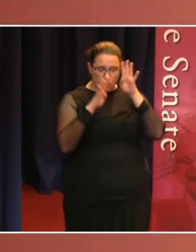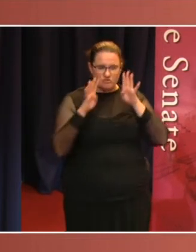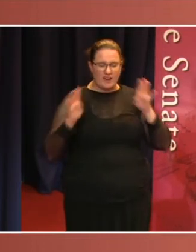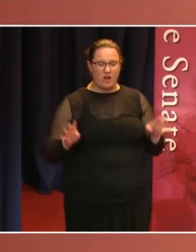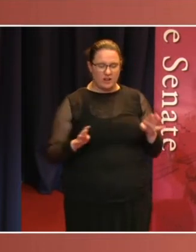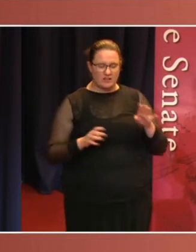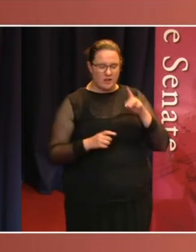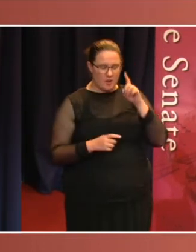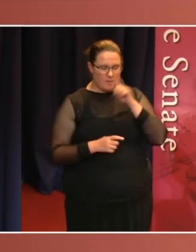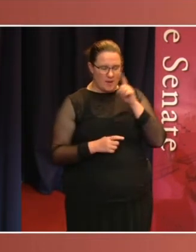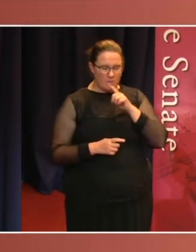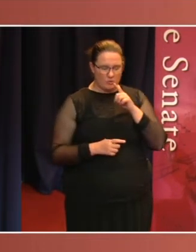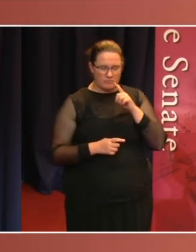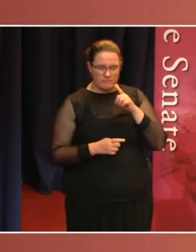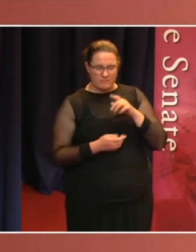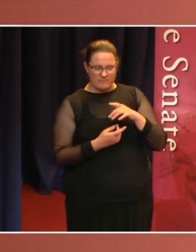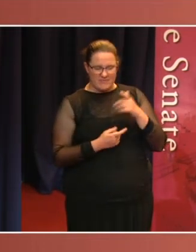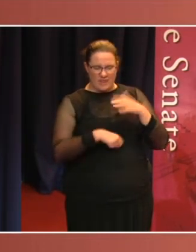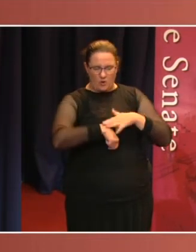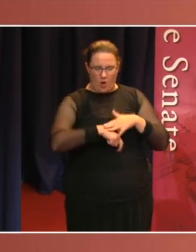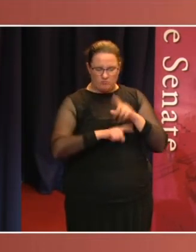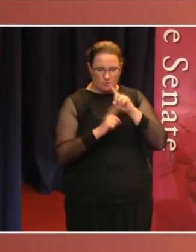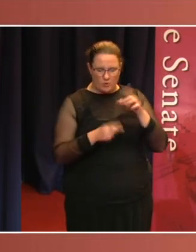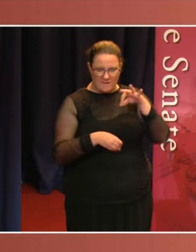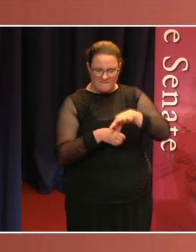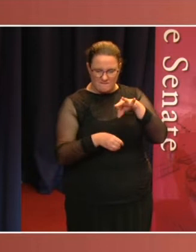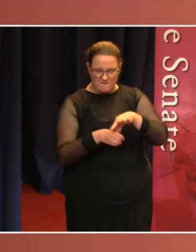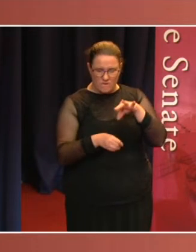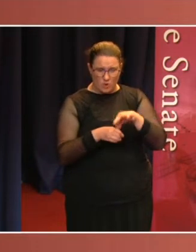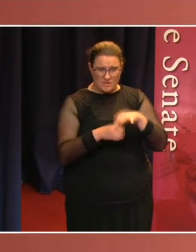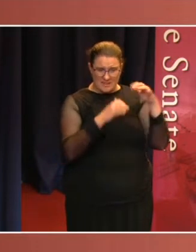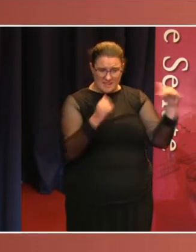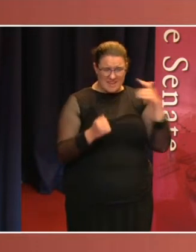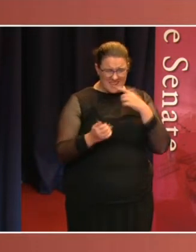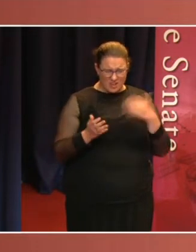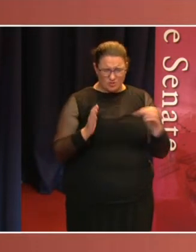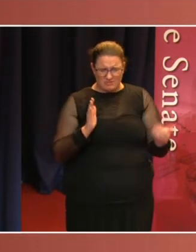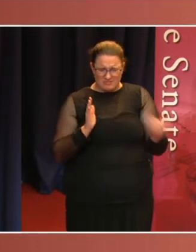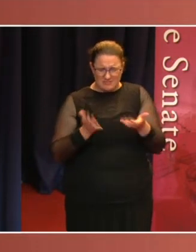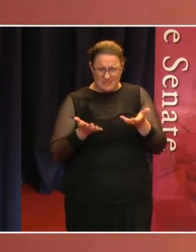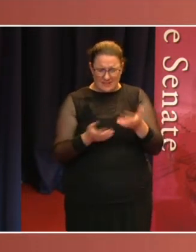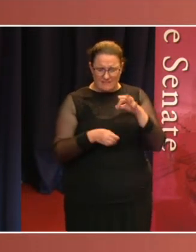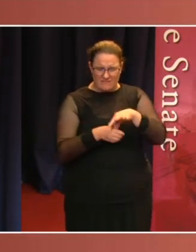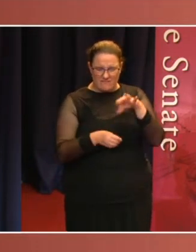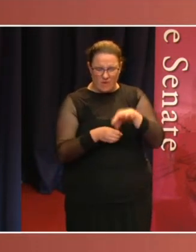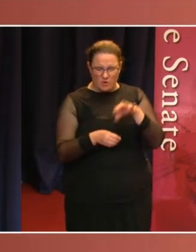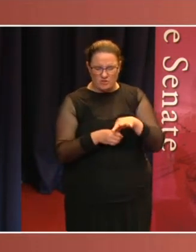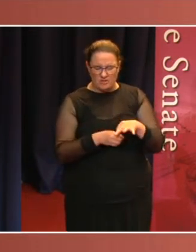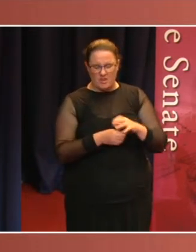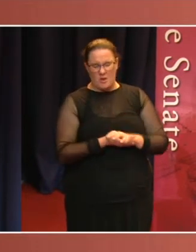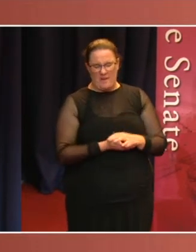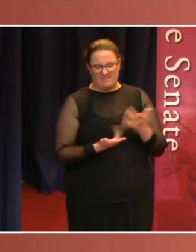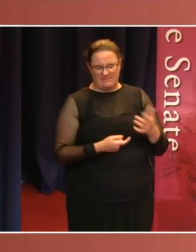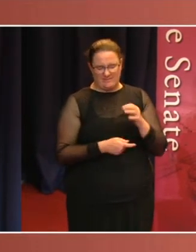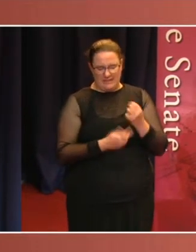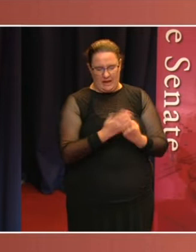out. It wasn't until 1962 that that grievous wrong was righted. Likewise, we owe compulsory voting to a